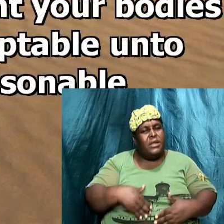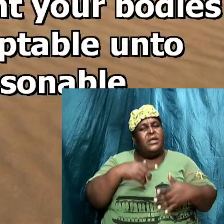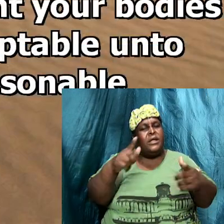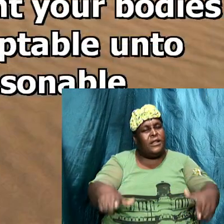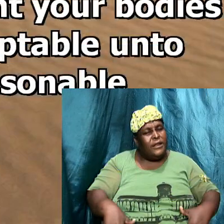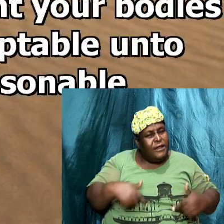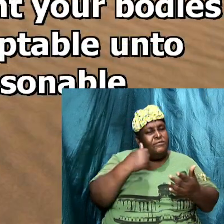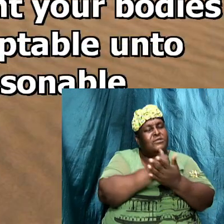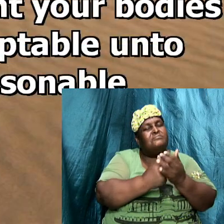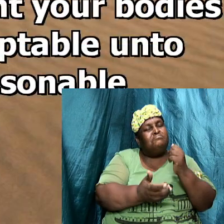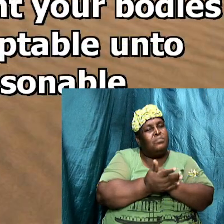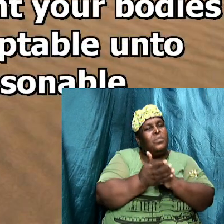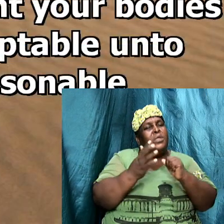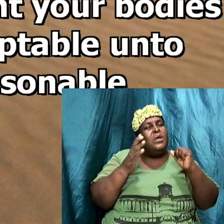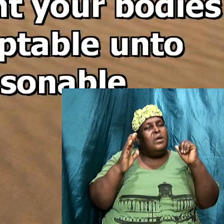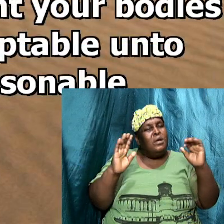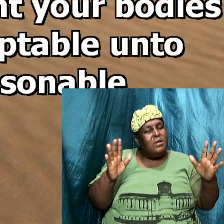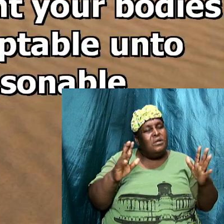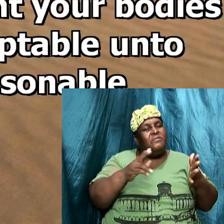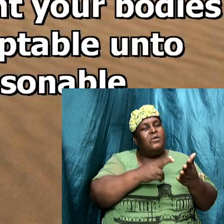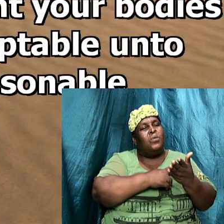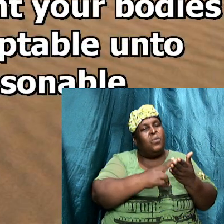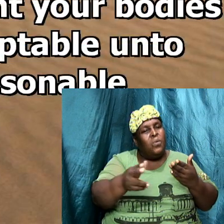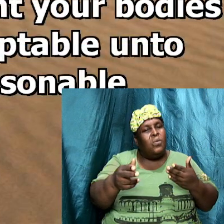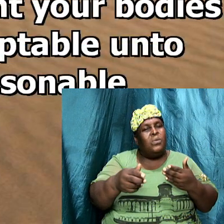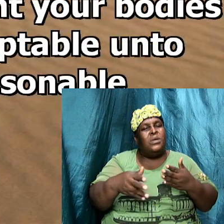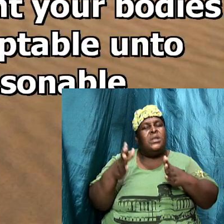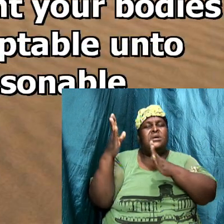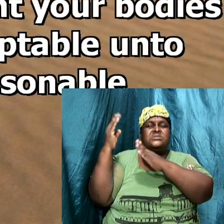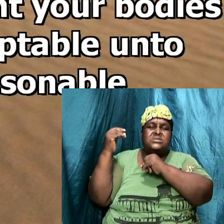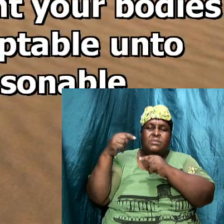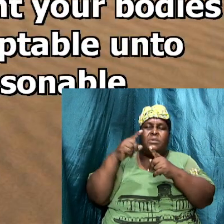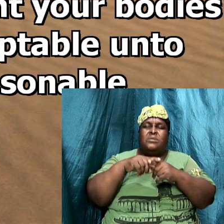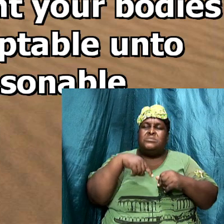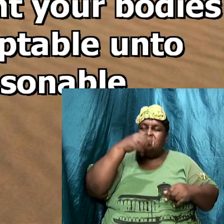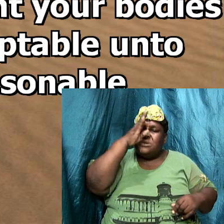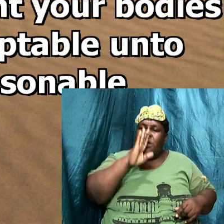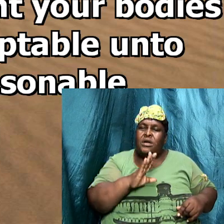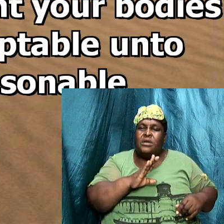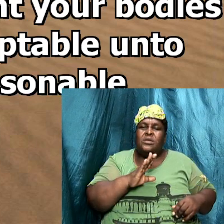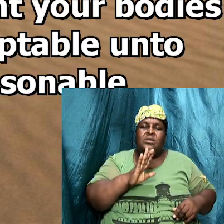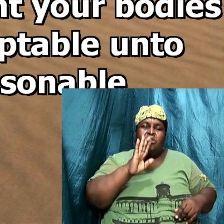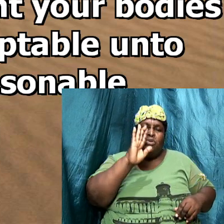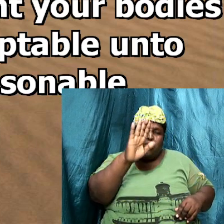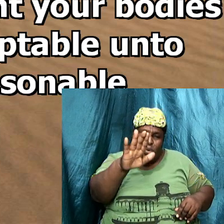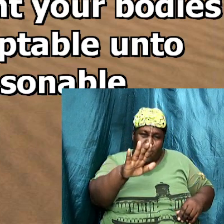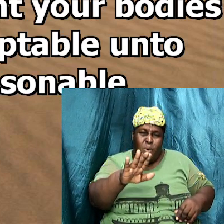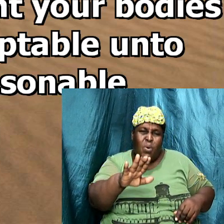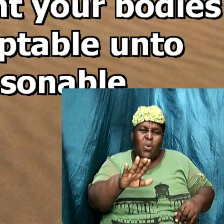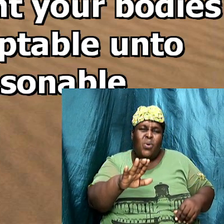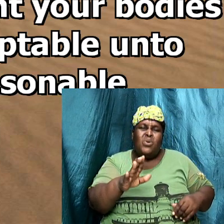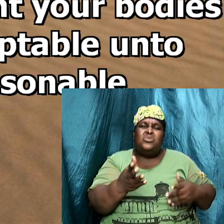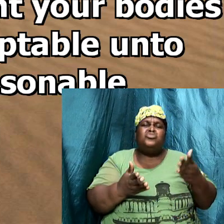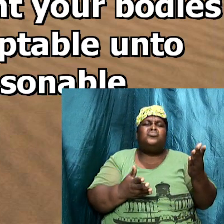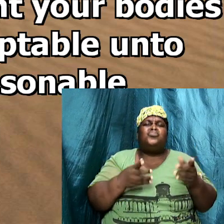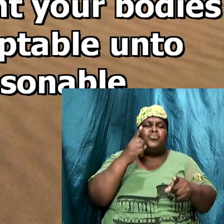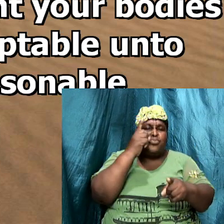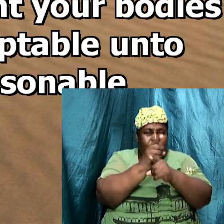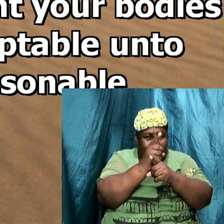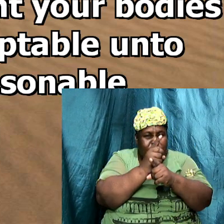holy and acceptable unto God, which is your reasonable, it's not even a